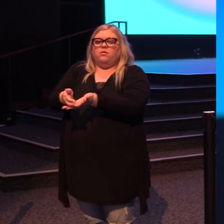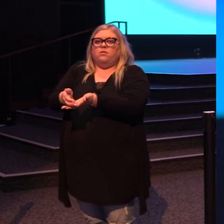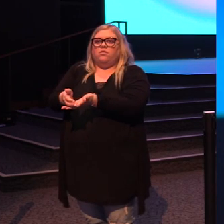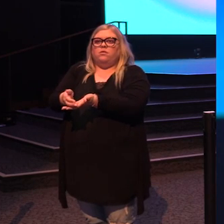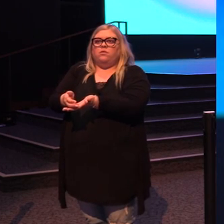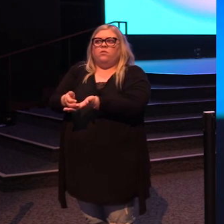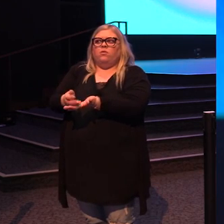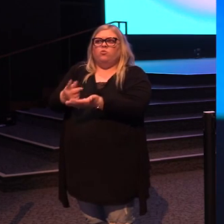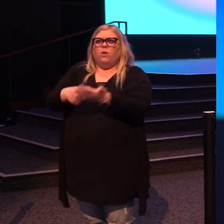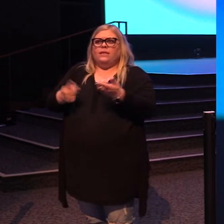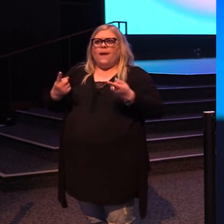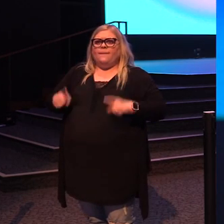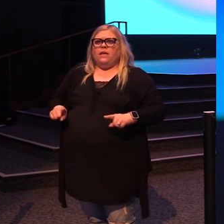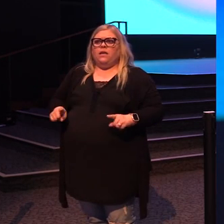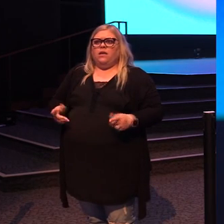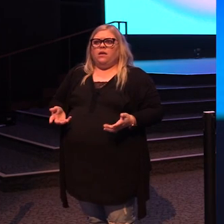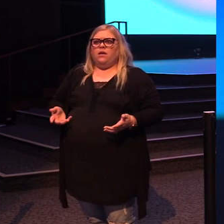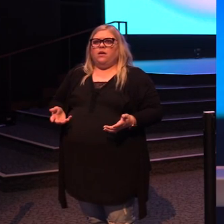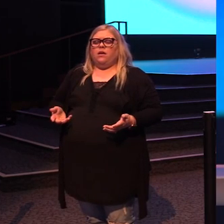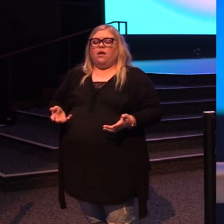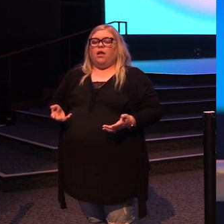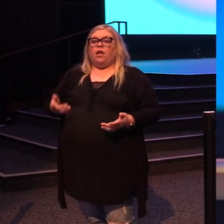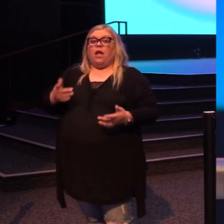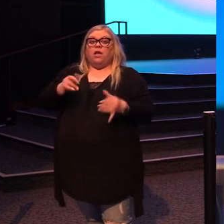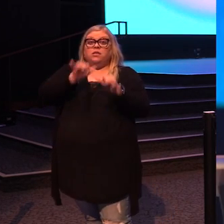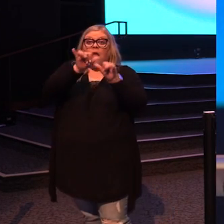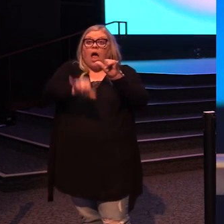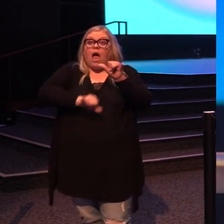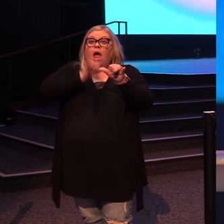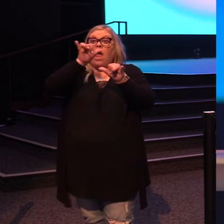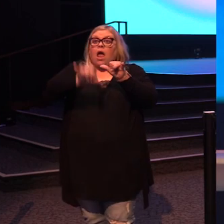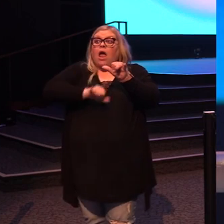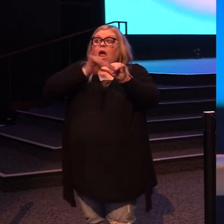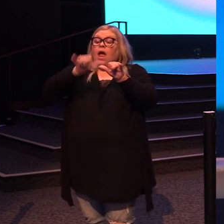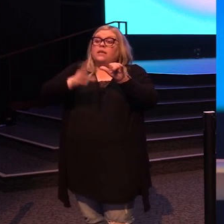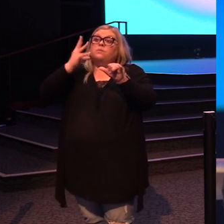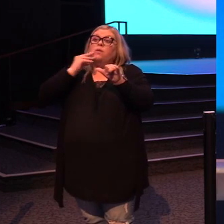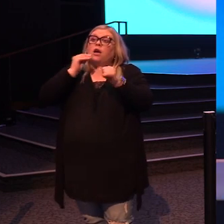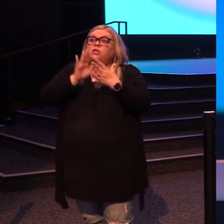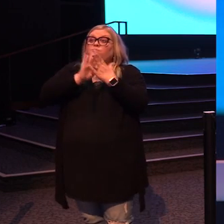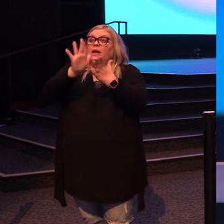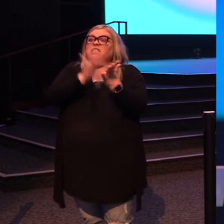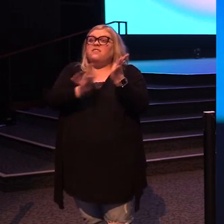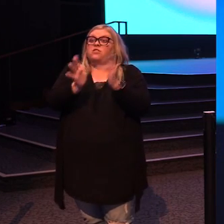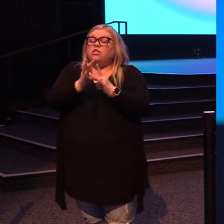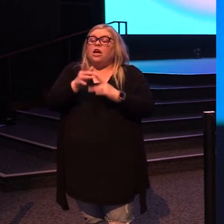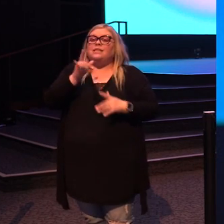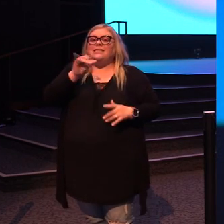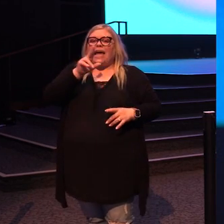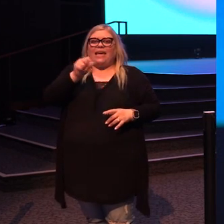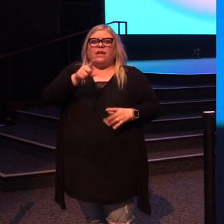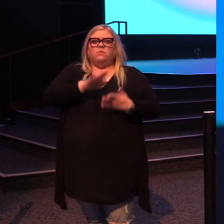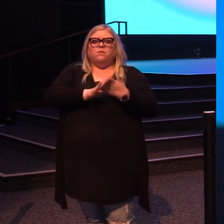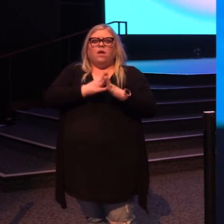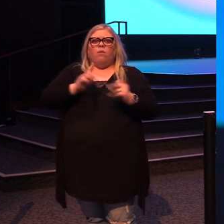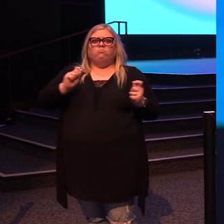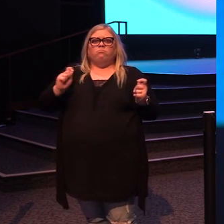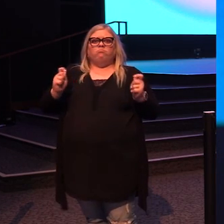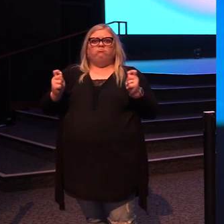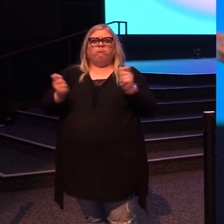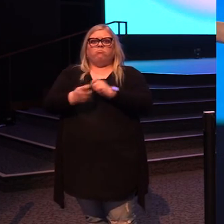happening? The more he stays in the presence of Jesus, the more the real Zacchaeus begins to stand up.